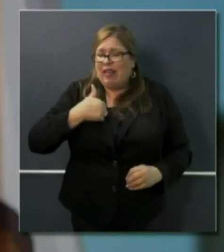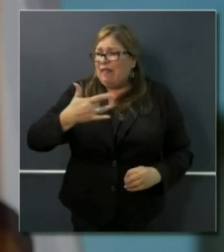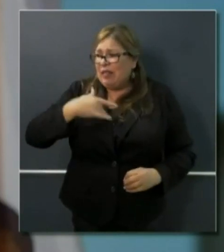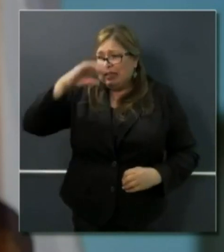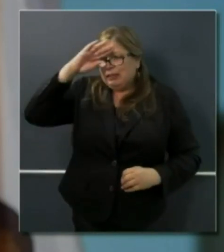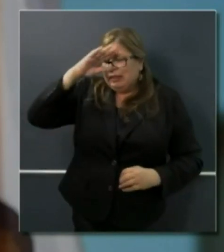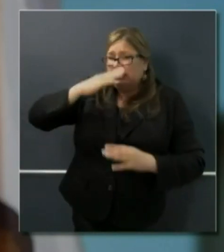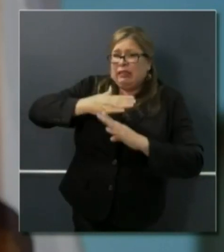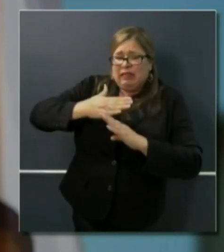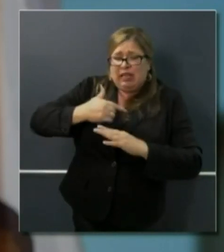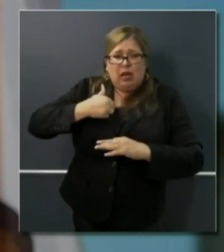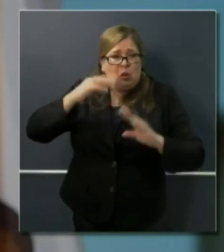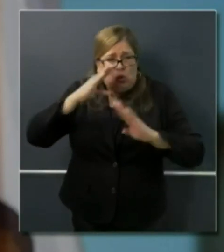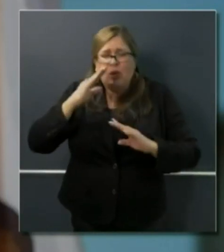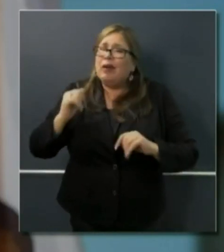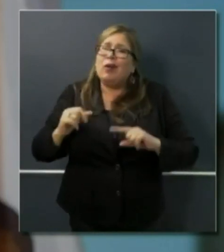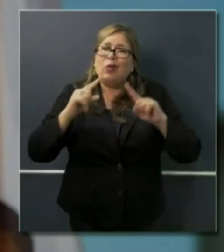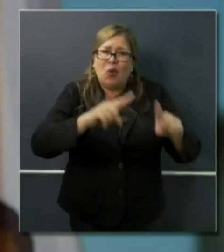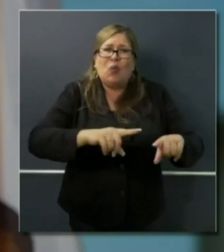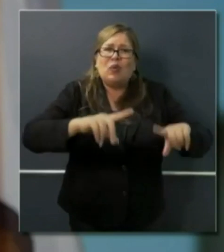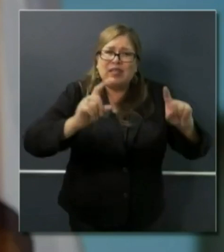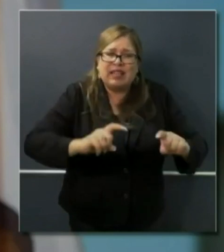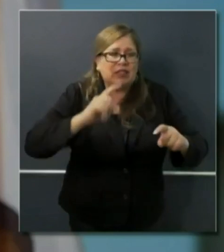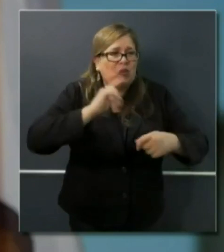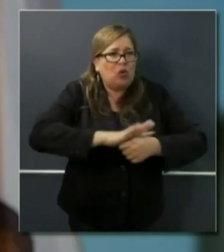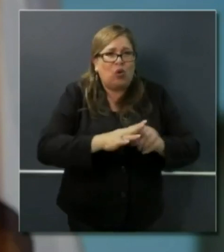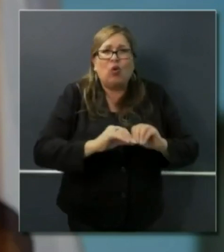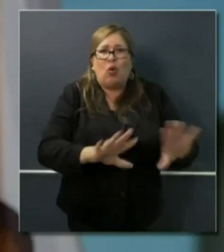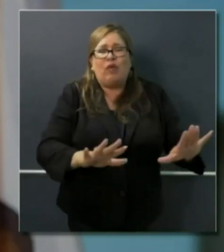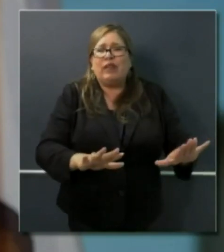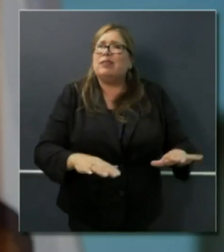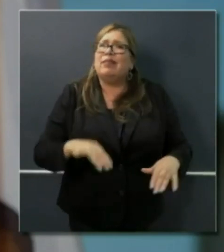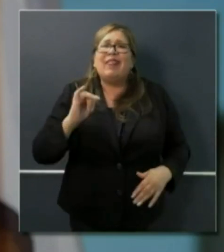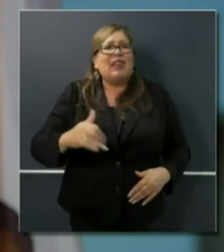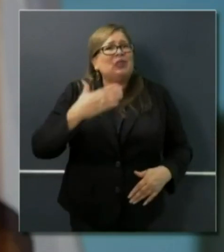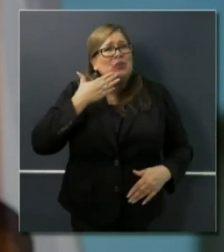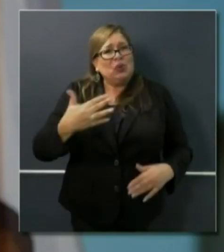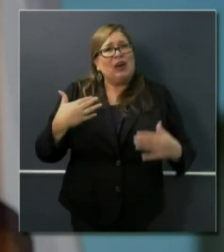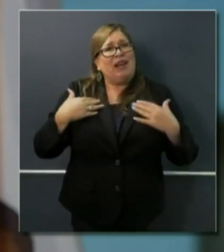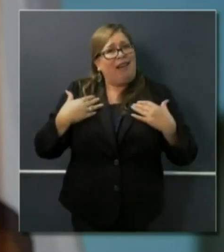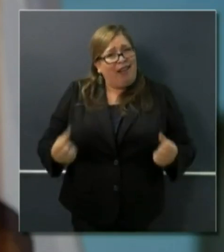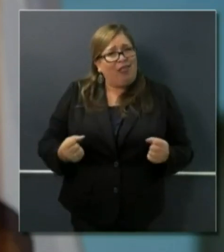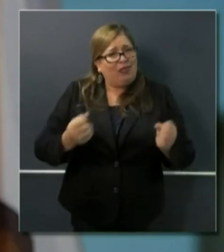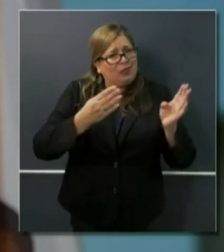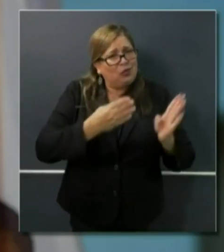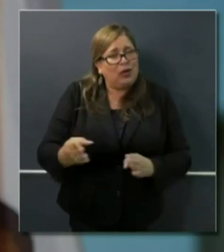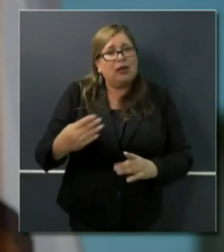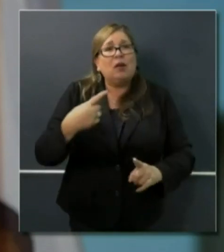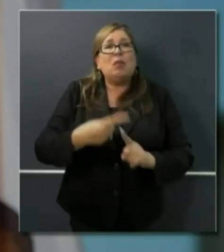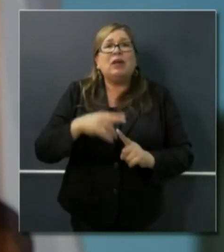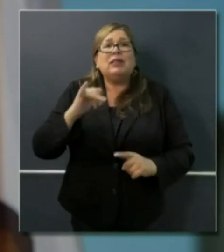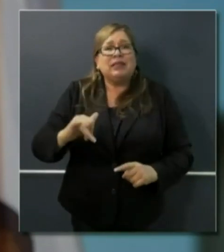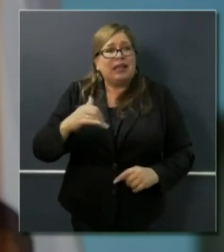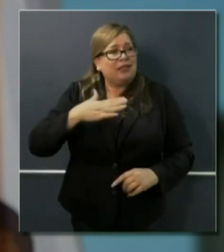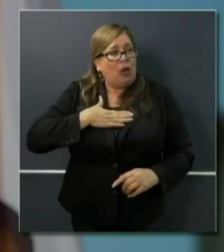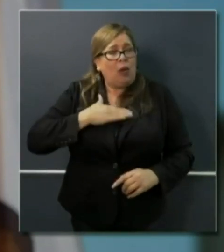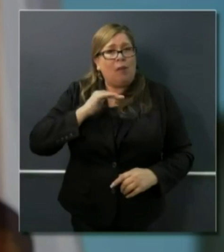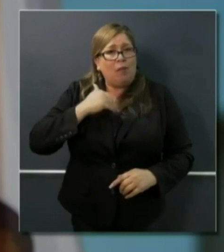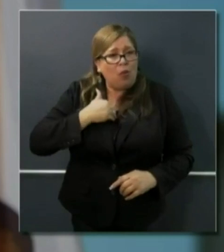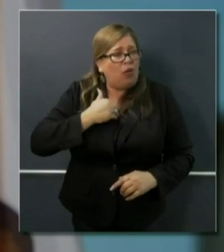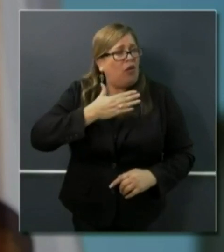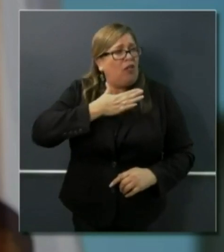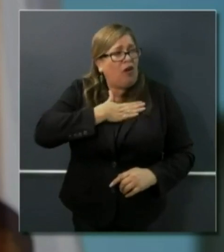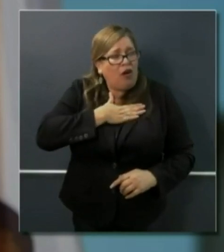they are tested positive. This is a good health strategy and it's a right moral and ethical and I would argue economic